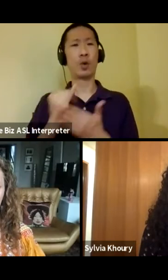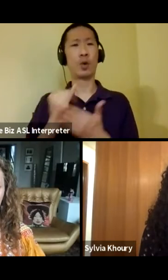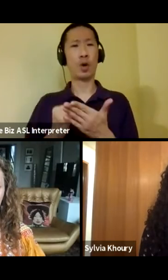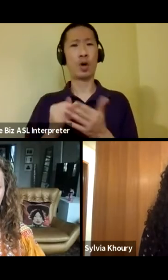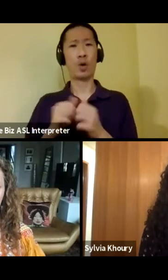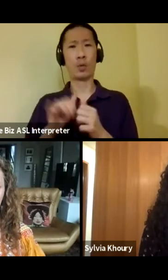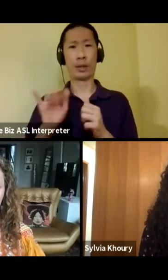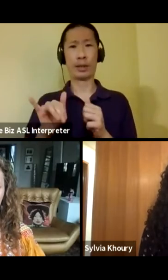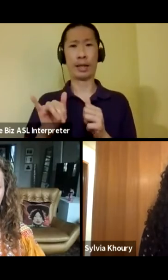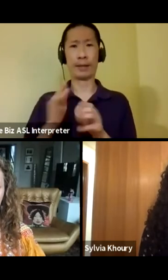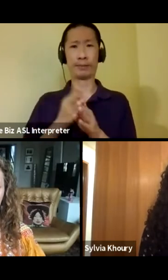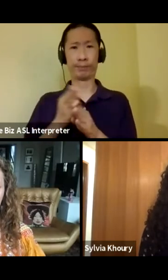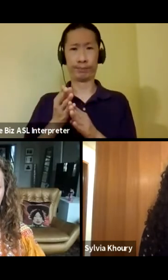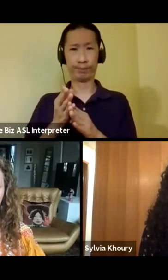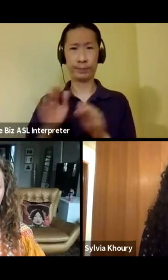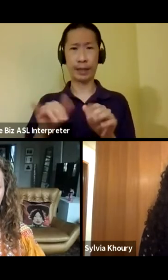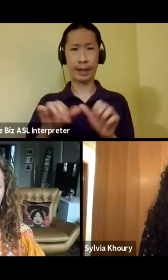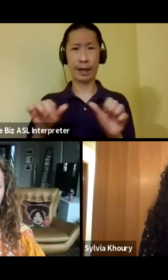in that regard?